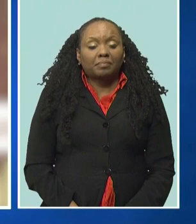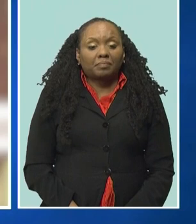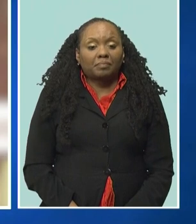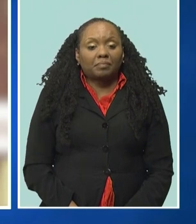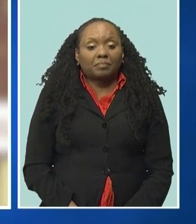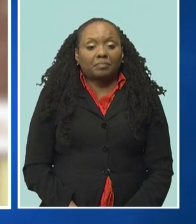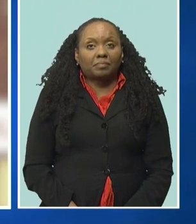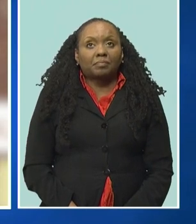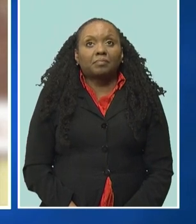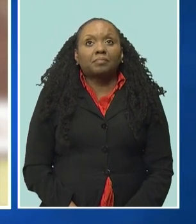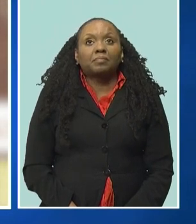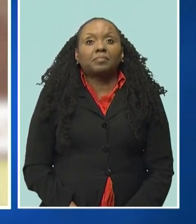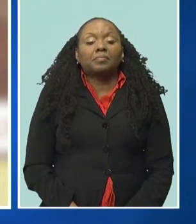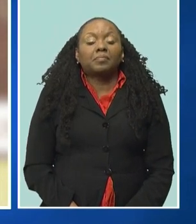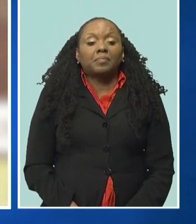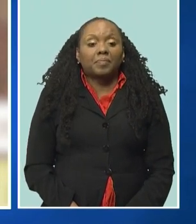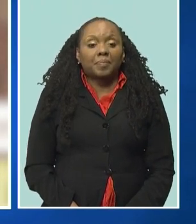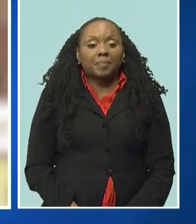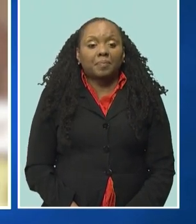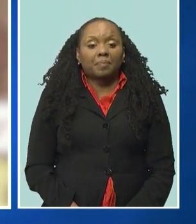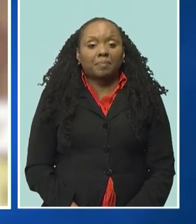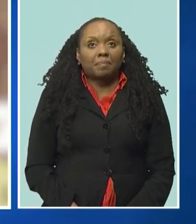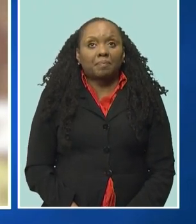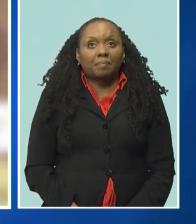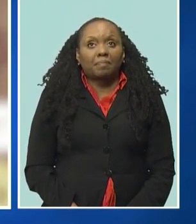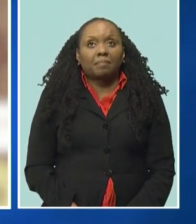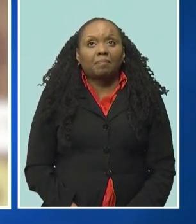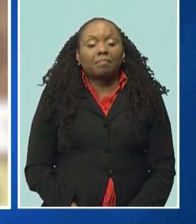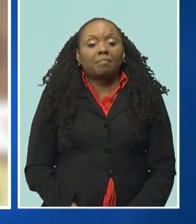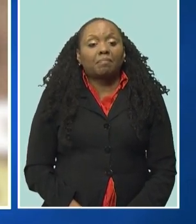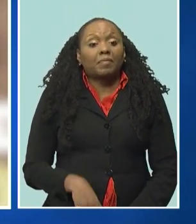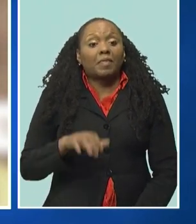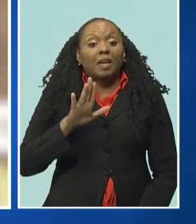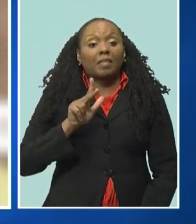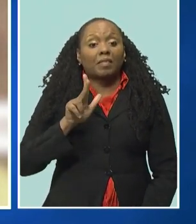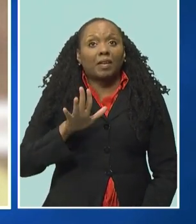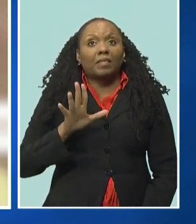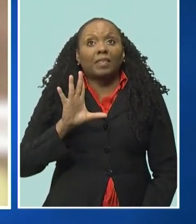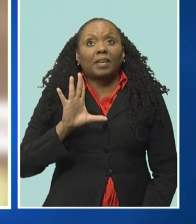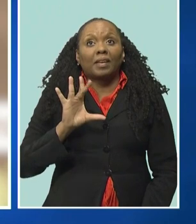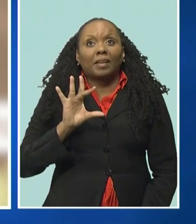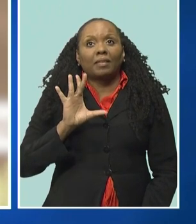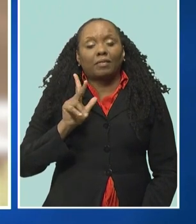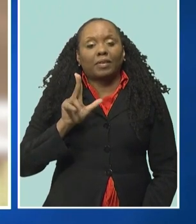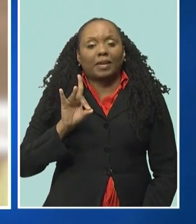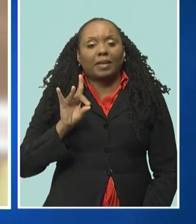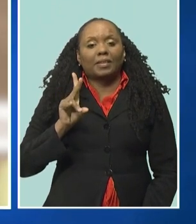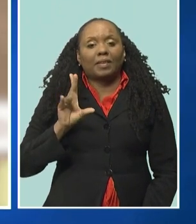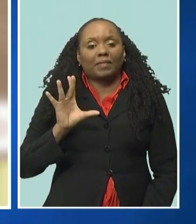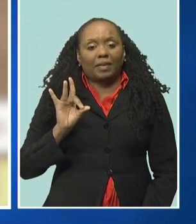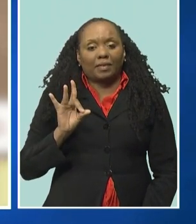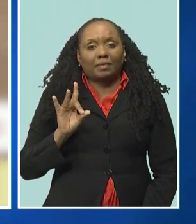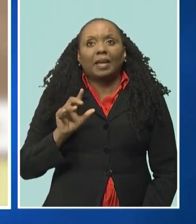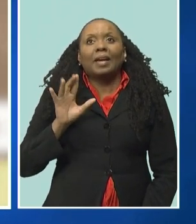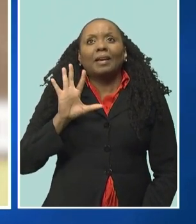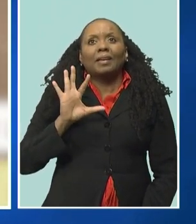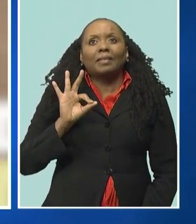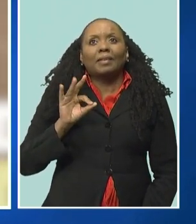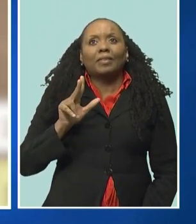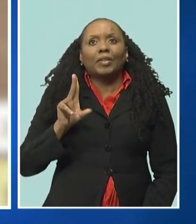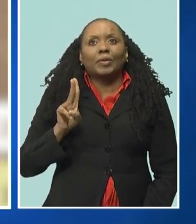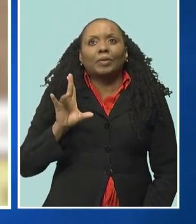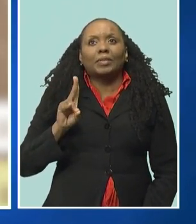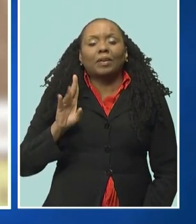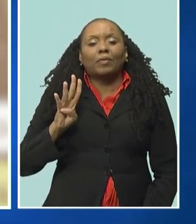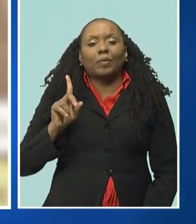-3093. That's 535-3878-932-7413